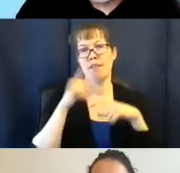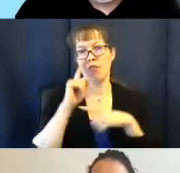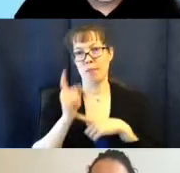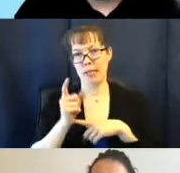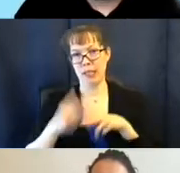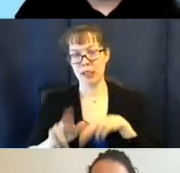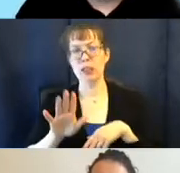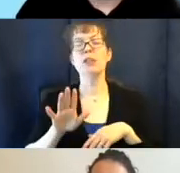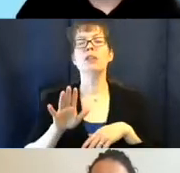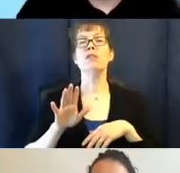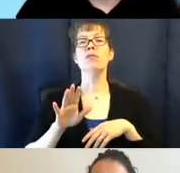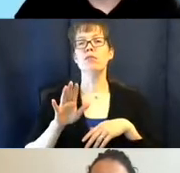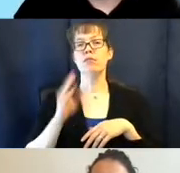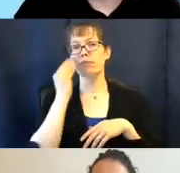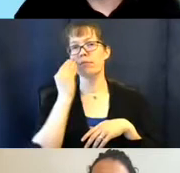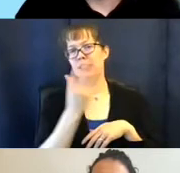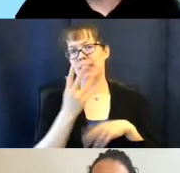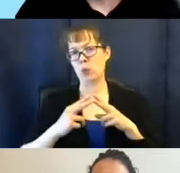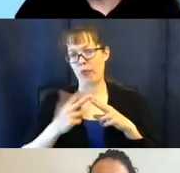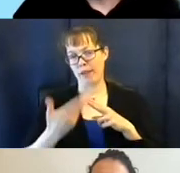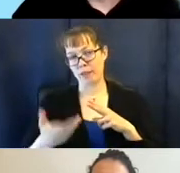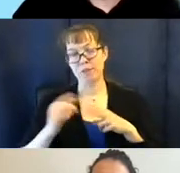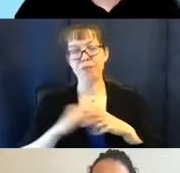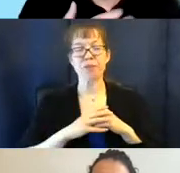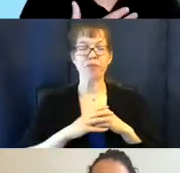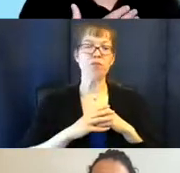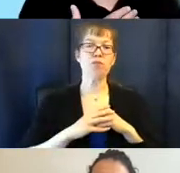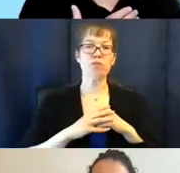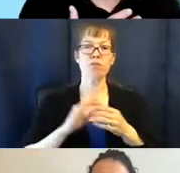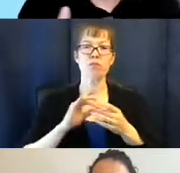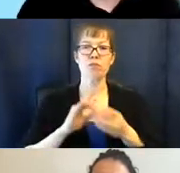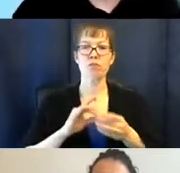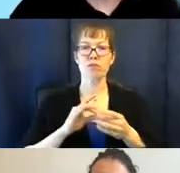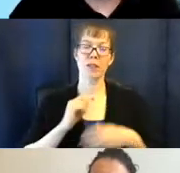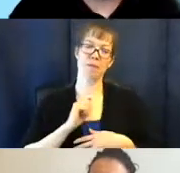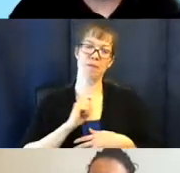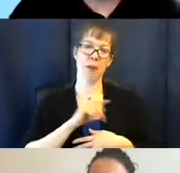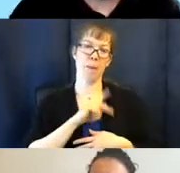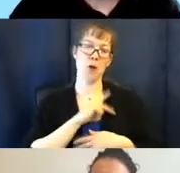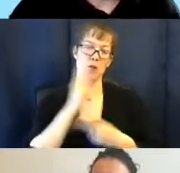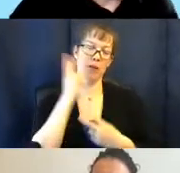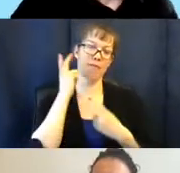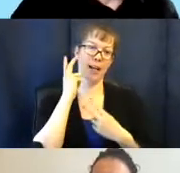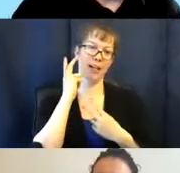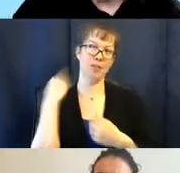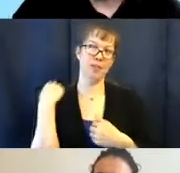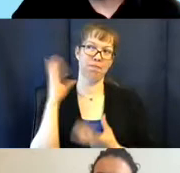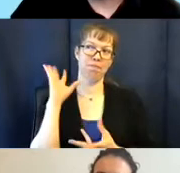and say just a couple of things in terms of my own kind of personal reflections on this whole experience.